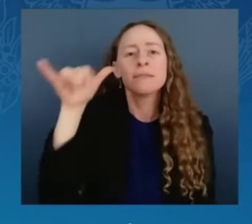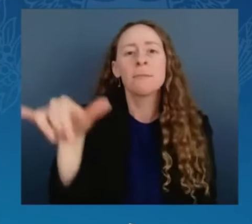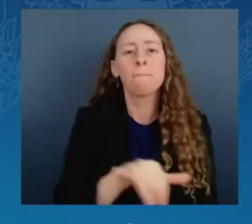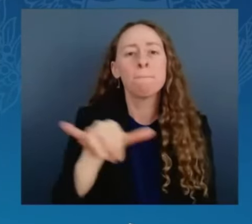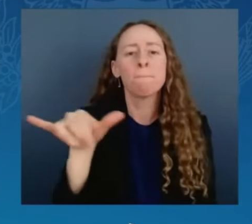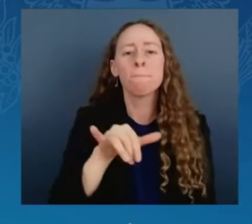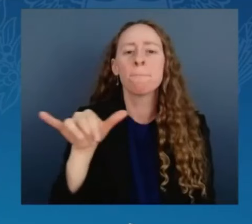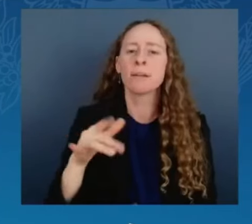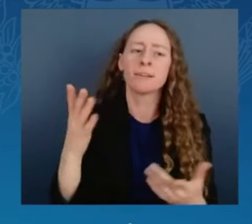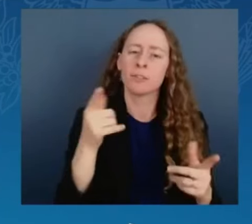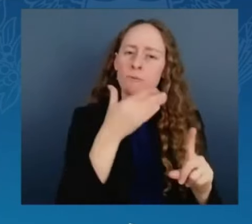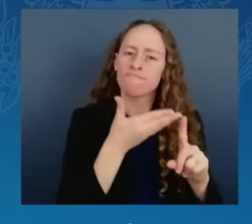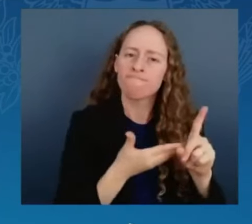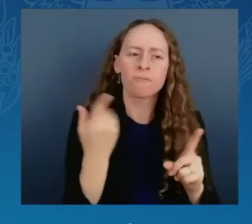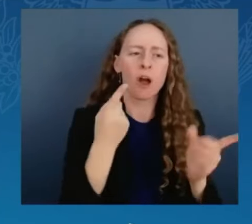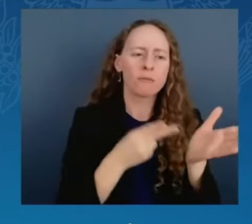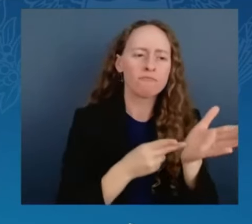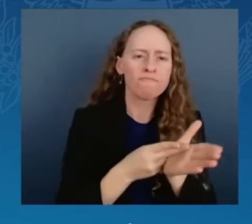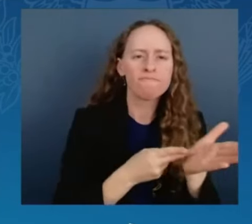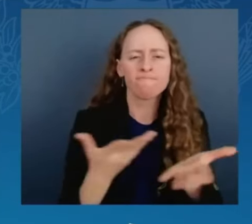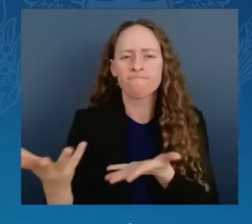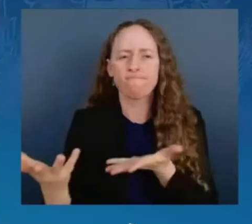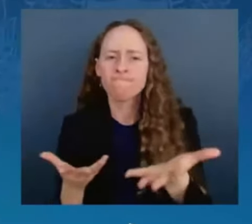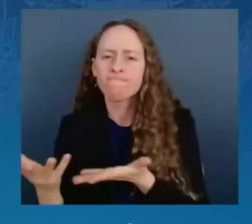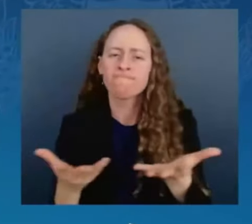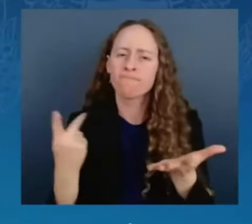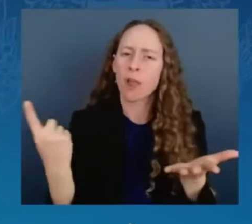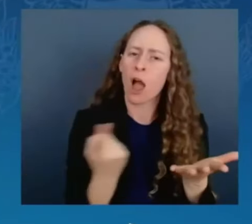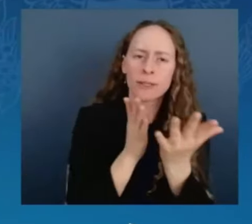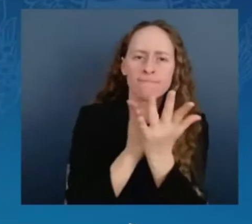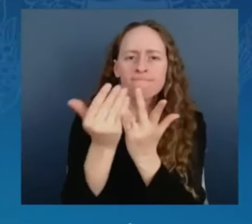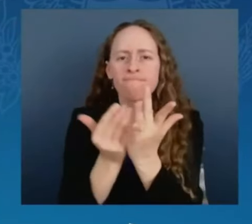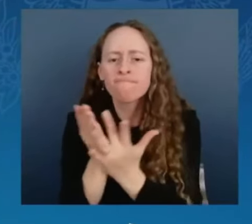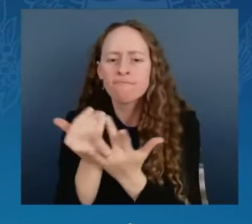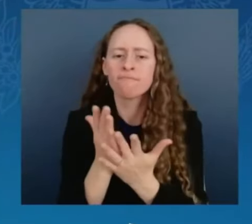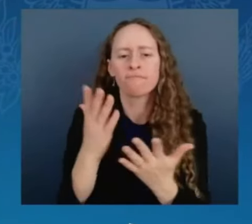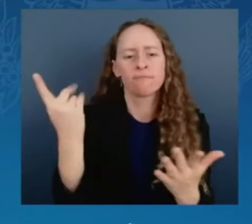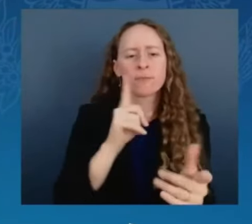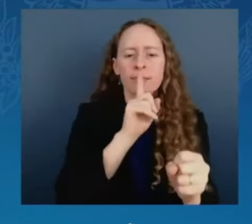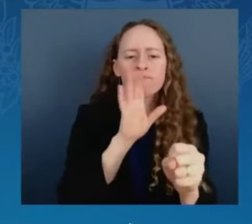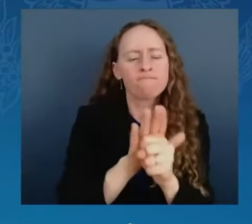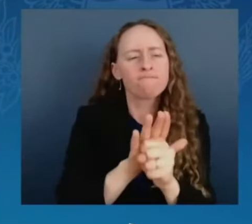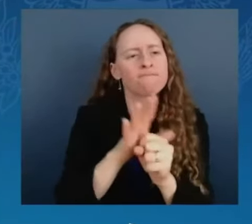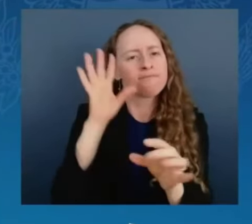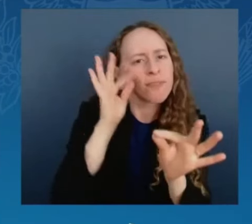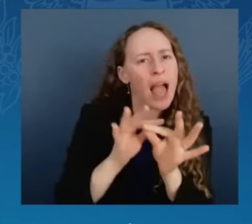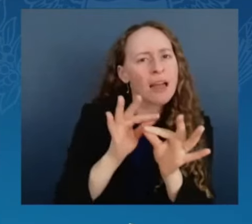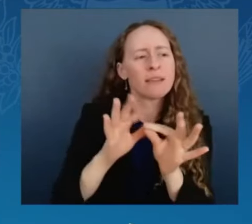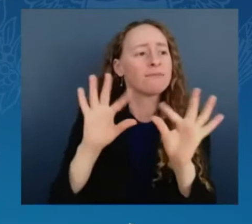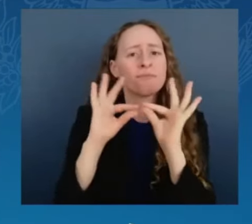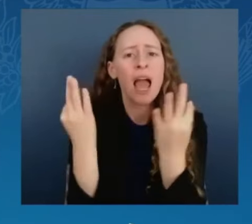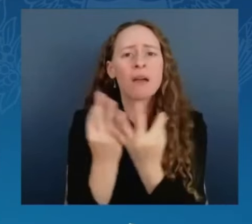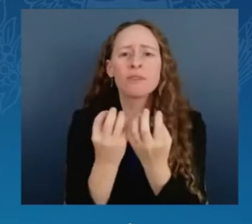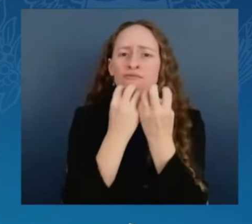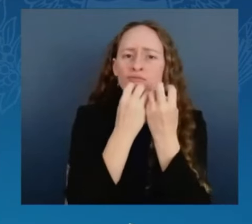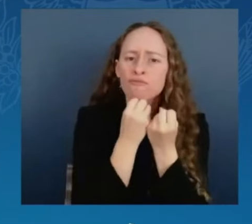his commitment to his faith and his family, his big heart and his love, deep love of our